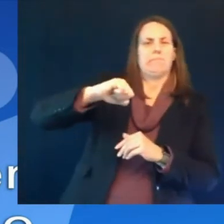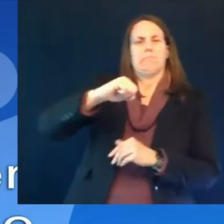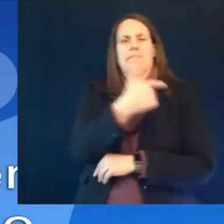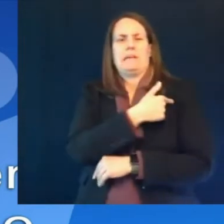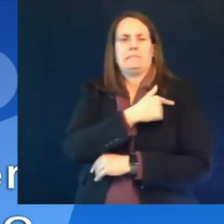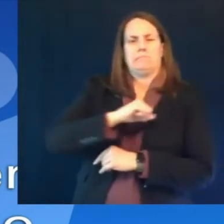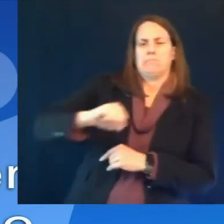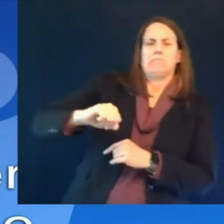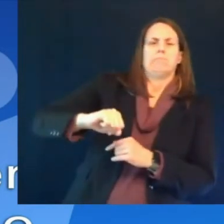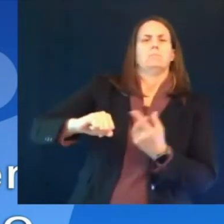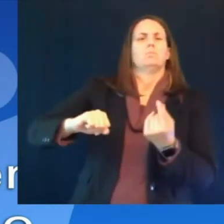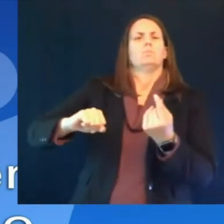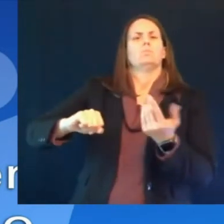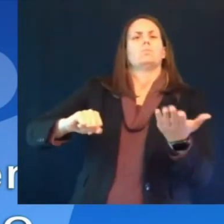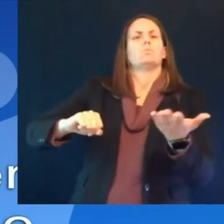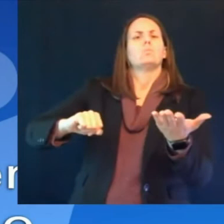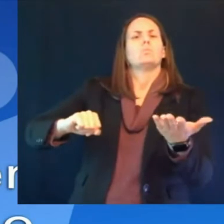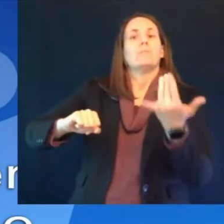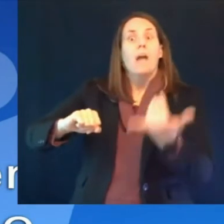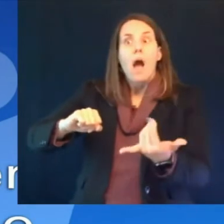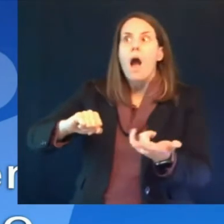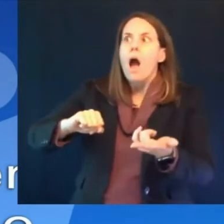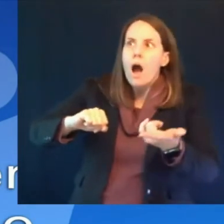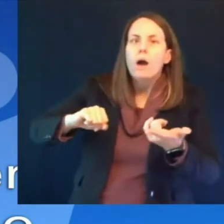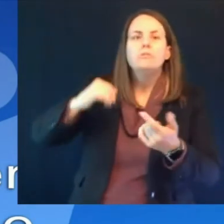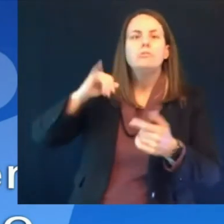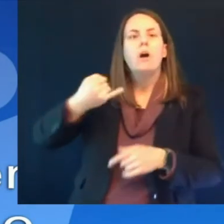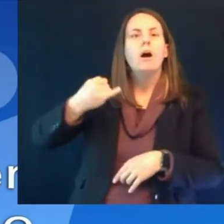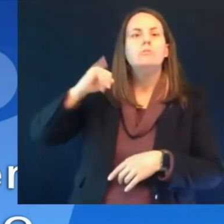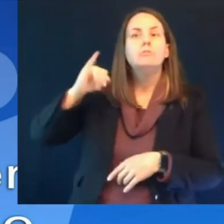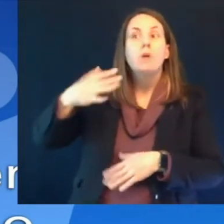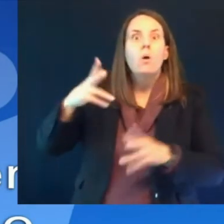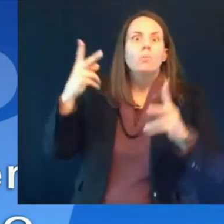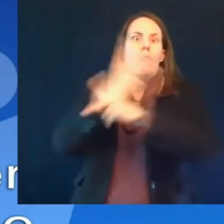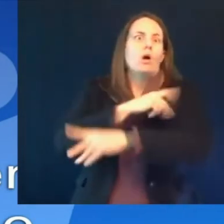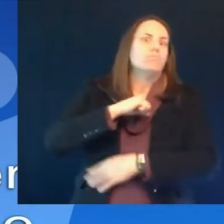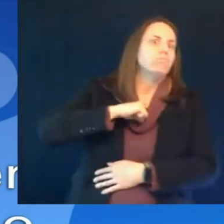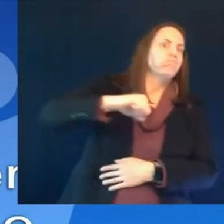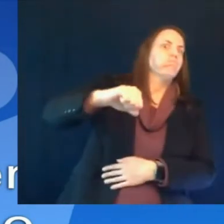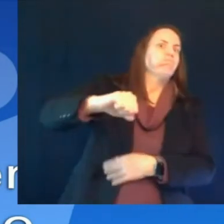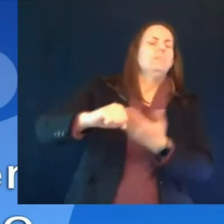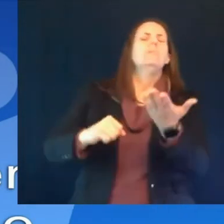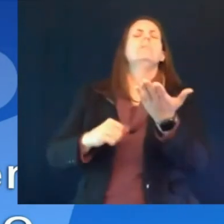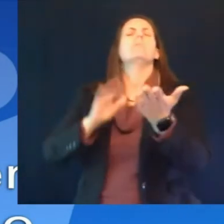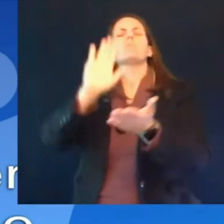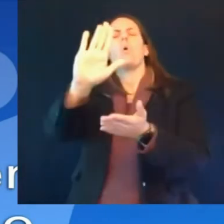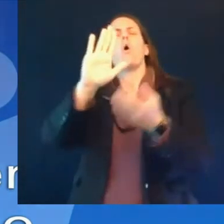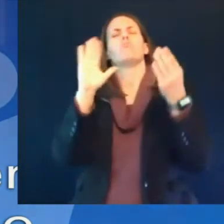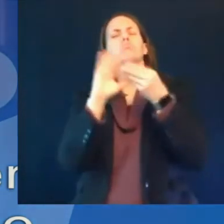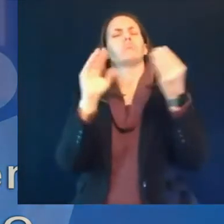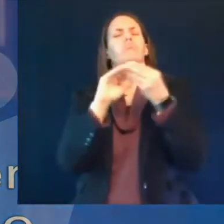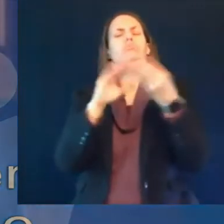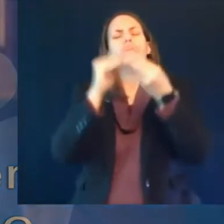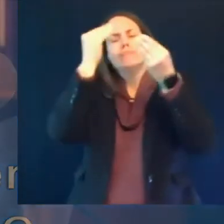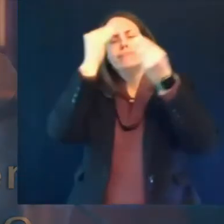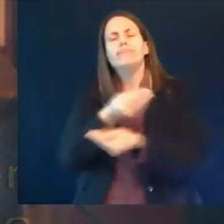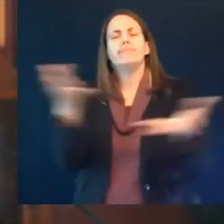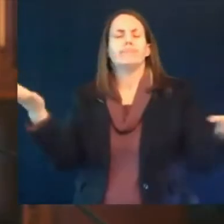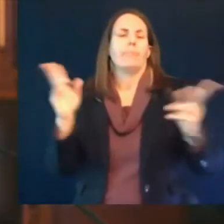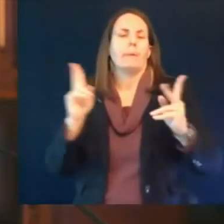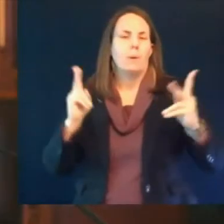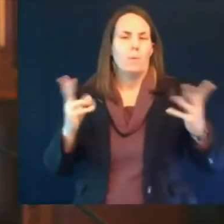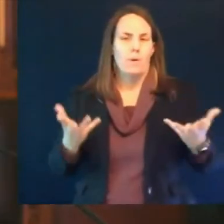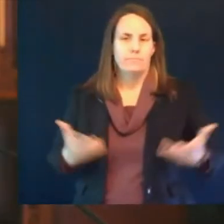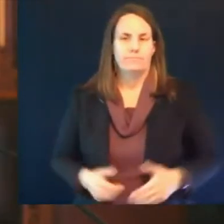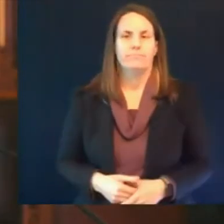make that decision for themselves not to want to get vaccinated thank you well what i would say to someone who was